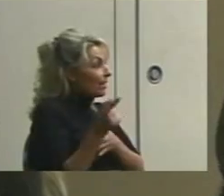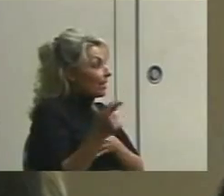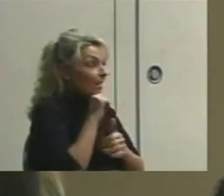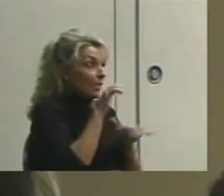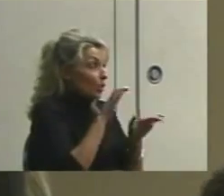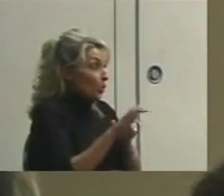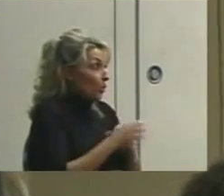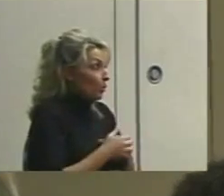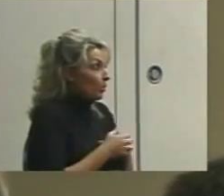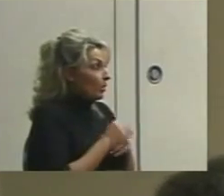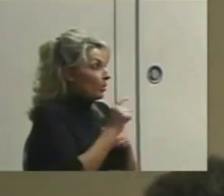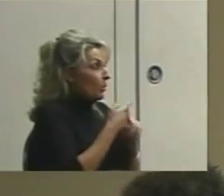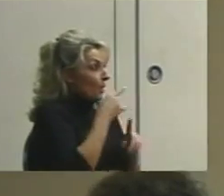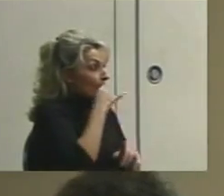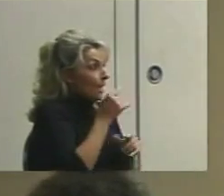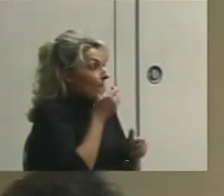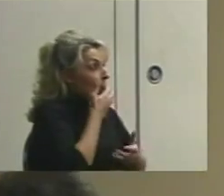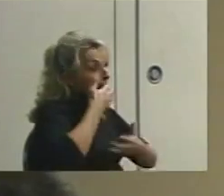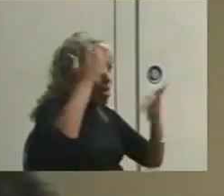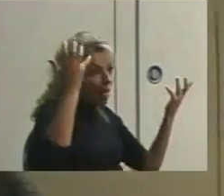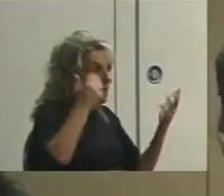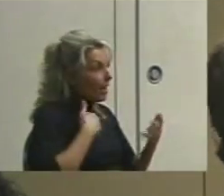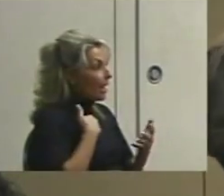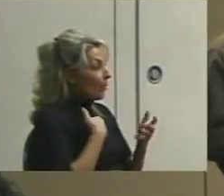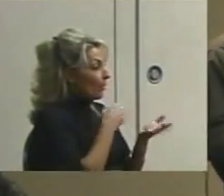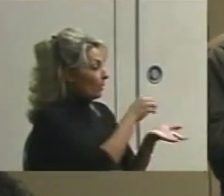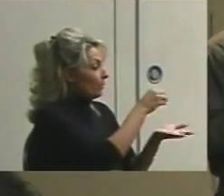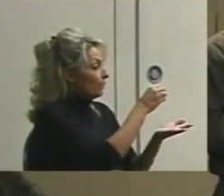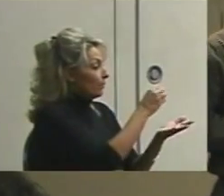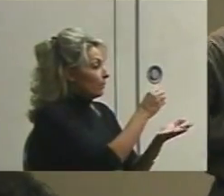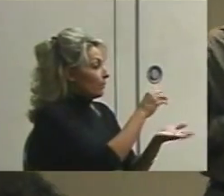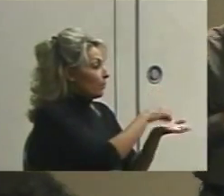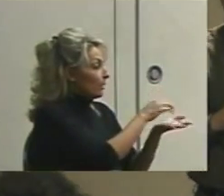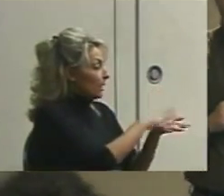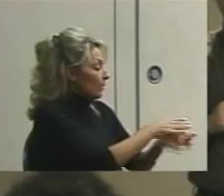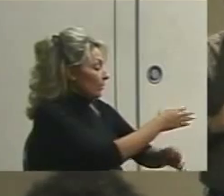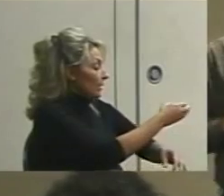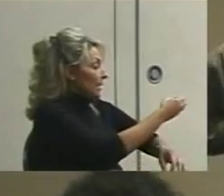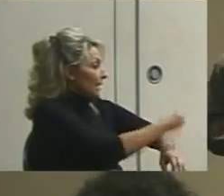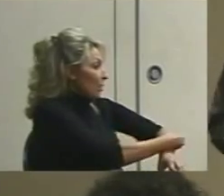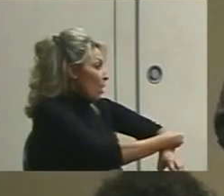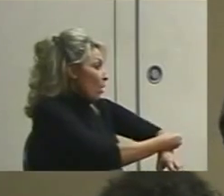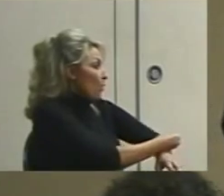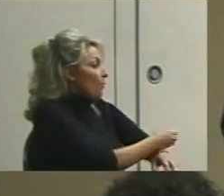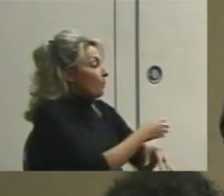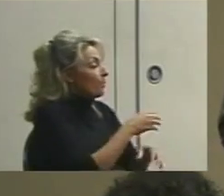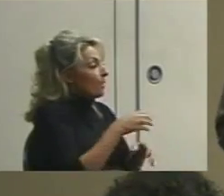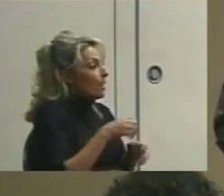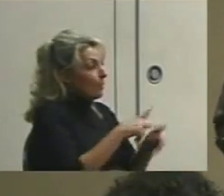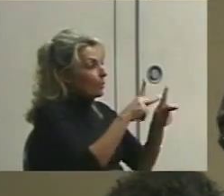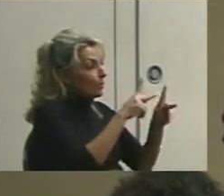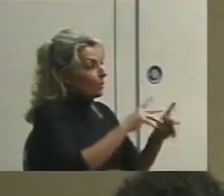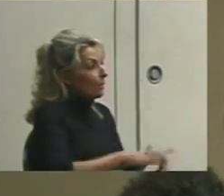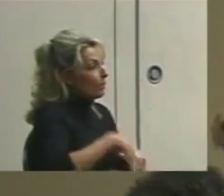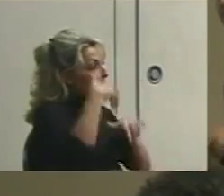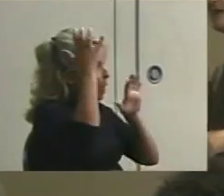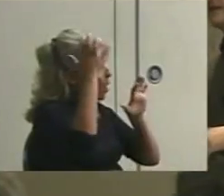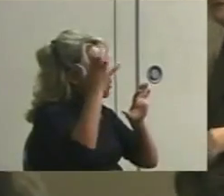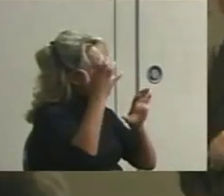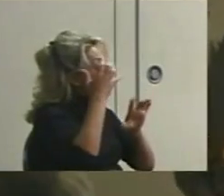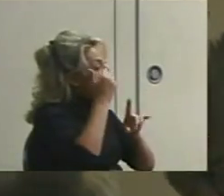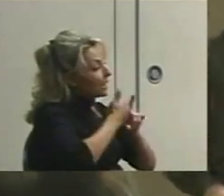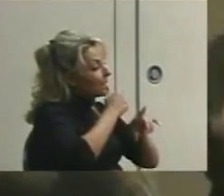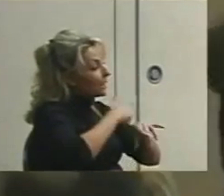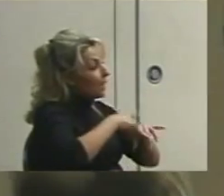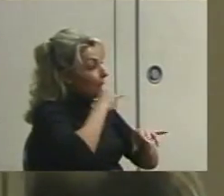So, every time a kid yells out, I put a zero on my masking tape. Opportunity blown. Every time